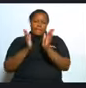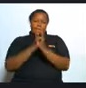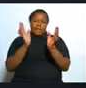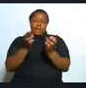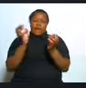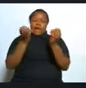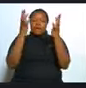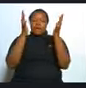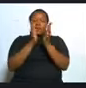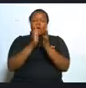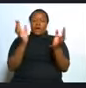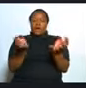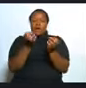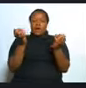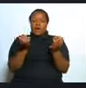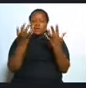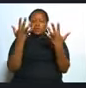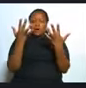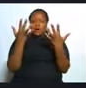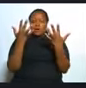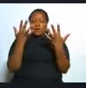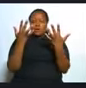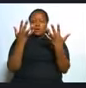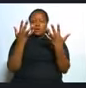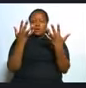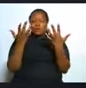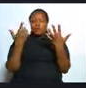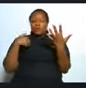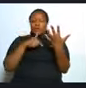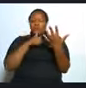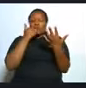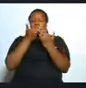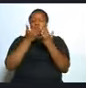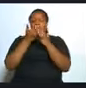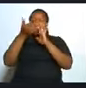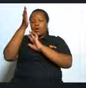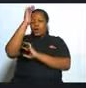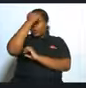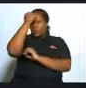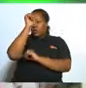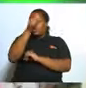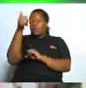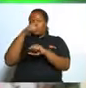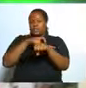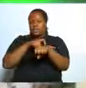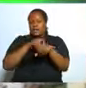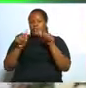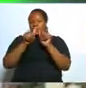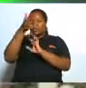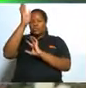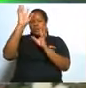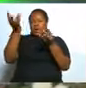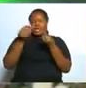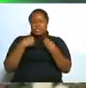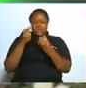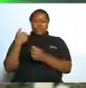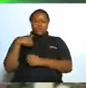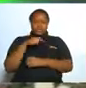hallelujah hallelujah hallelujah we thank god for another time god has given us